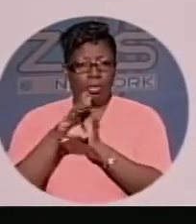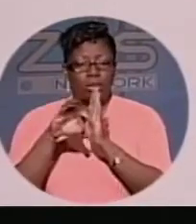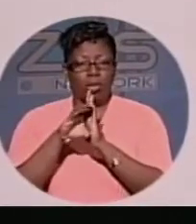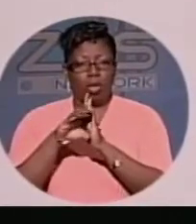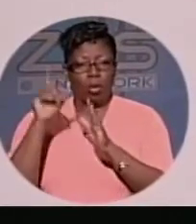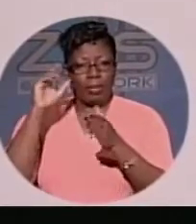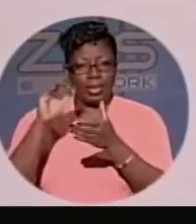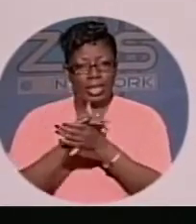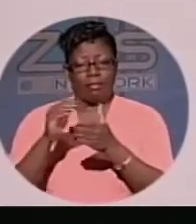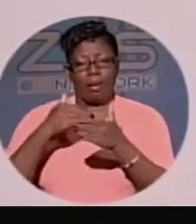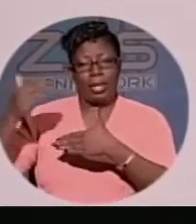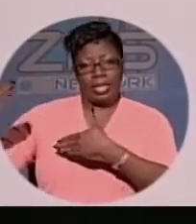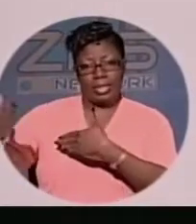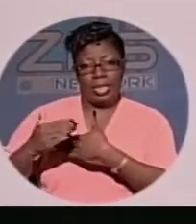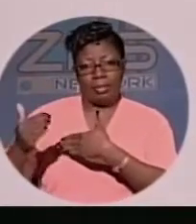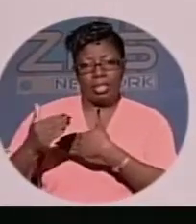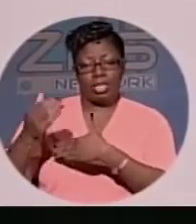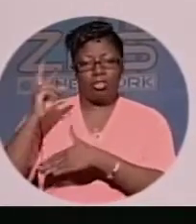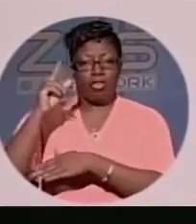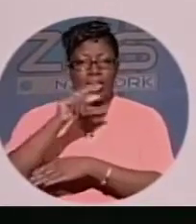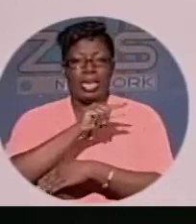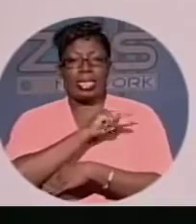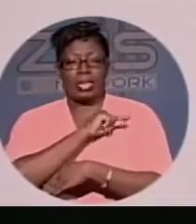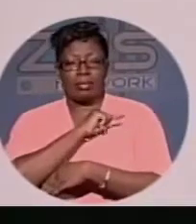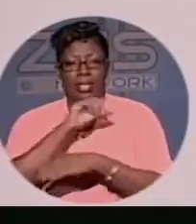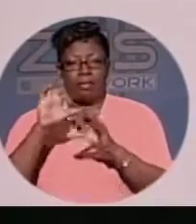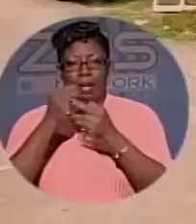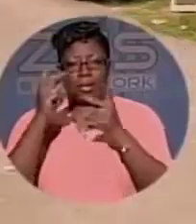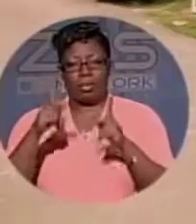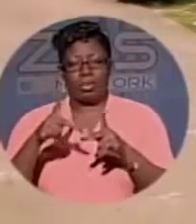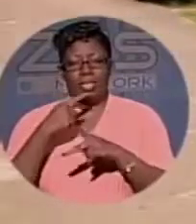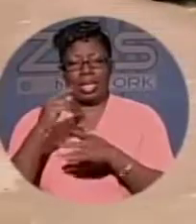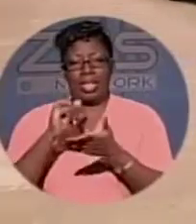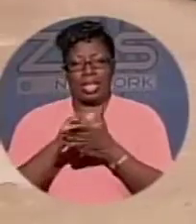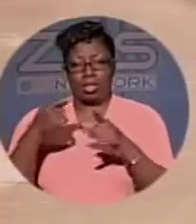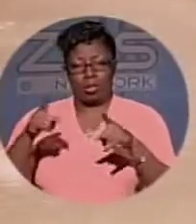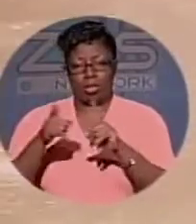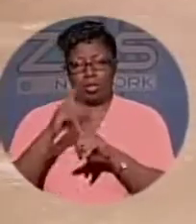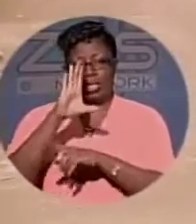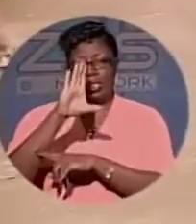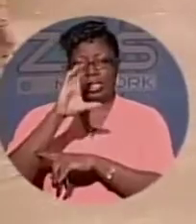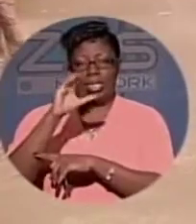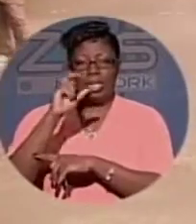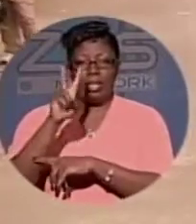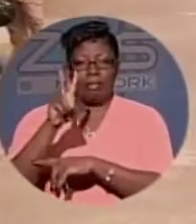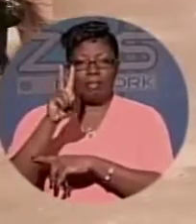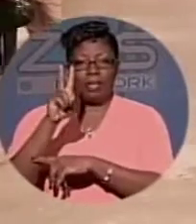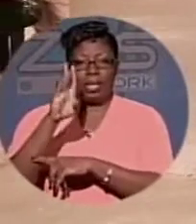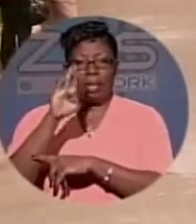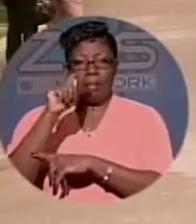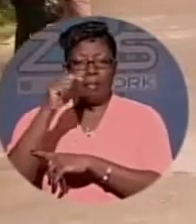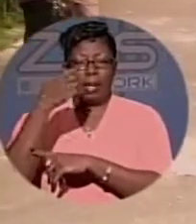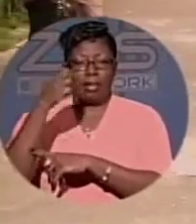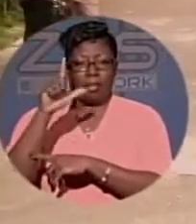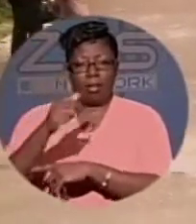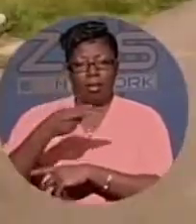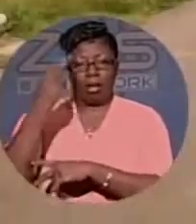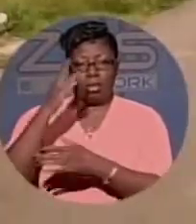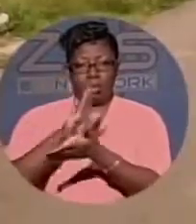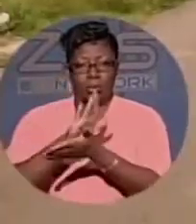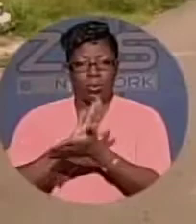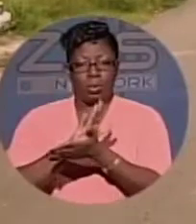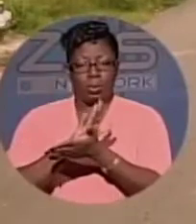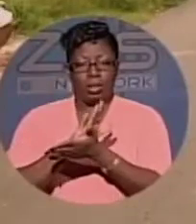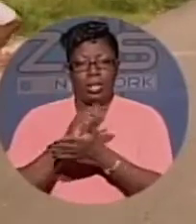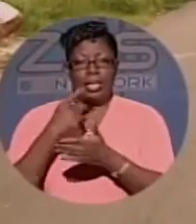understand from neighbors is Rache Gibson. Family members informed us she attended the C.V. Bethel Senior High School. While ACP Hanna